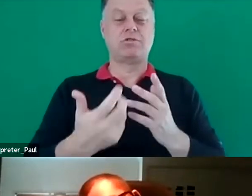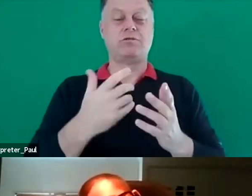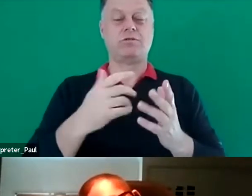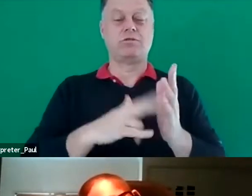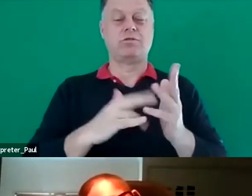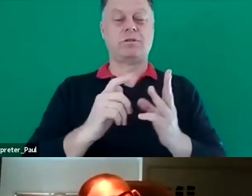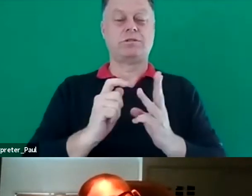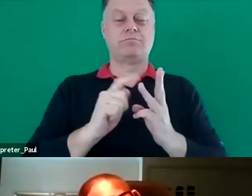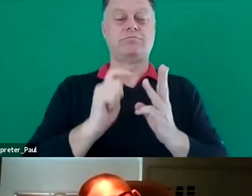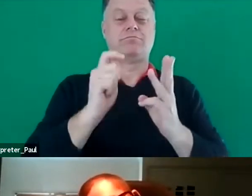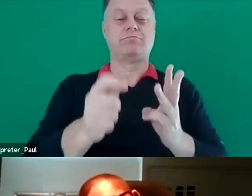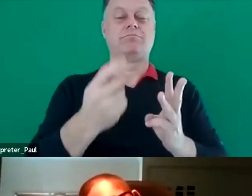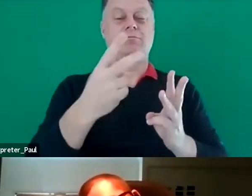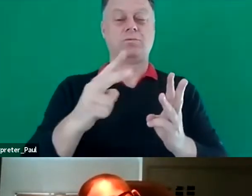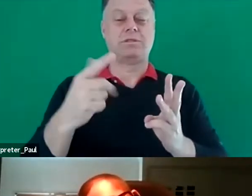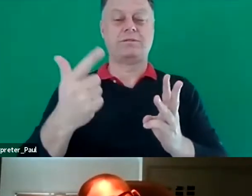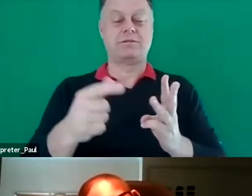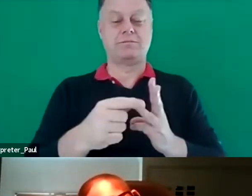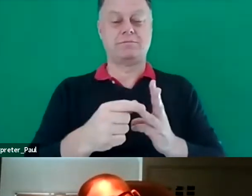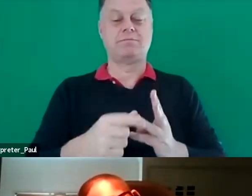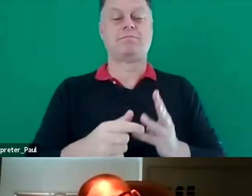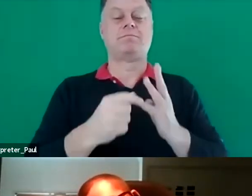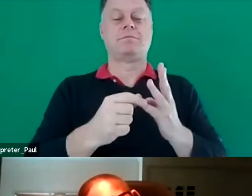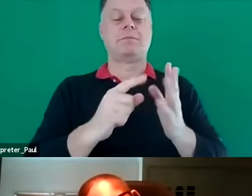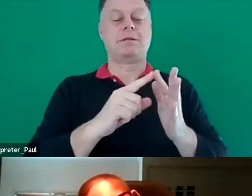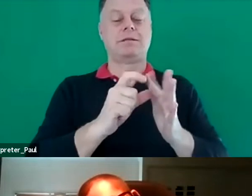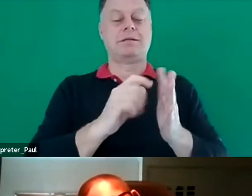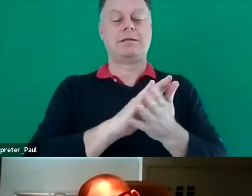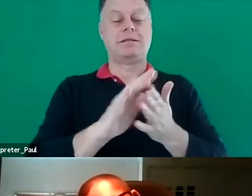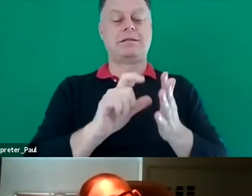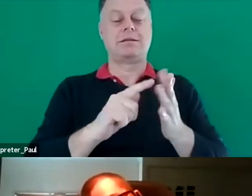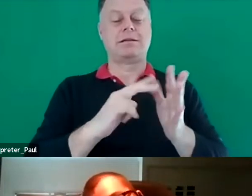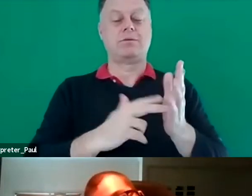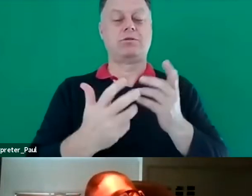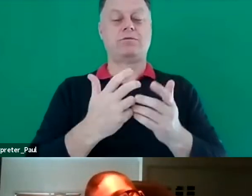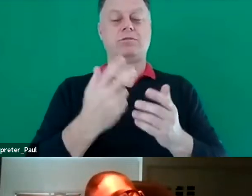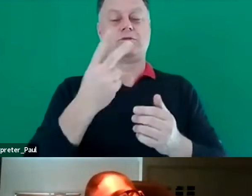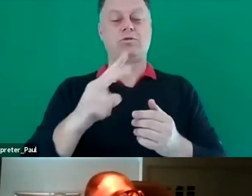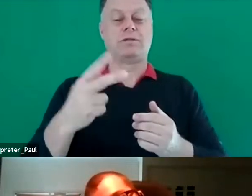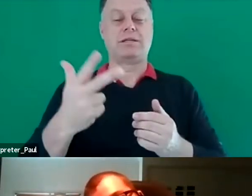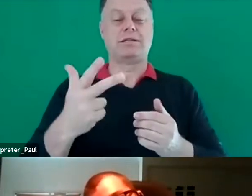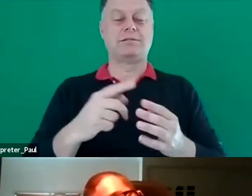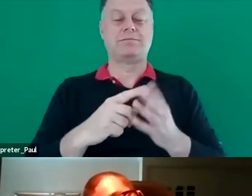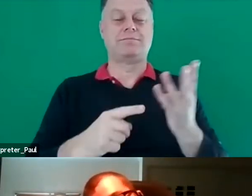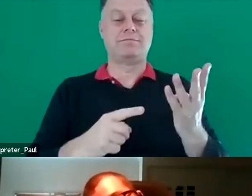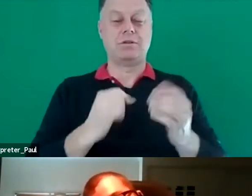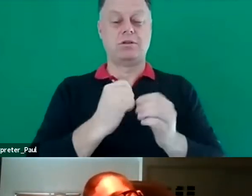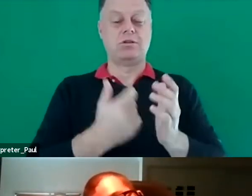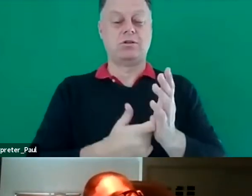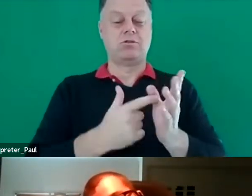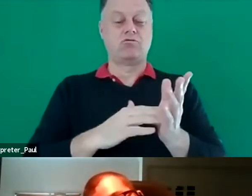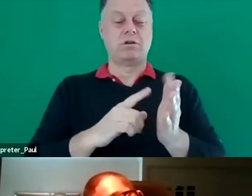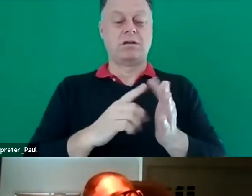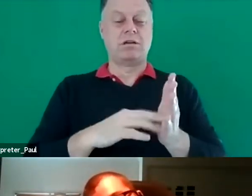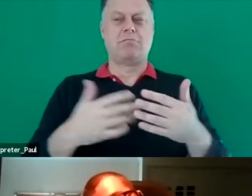of New South Wales in 2017 and Edith Cowan University in 2018. Graham, I think that's